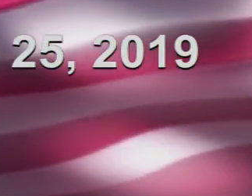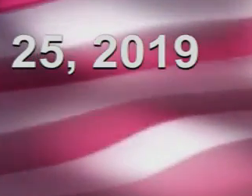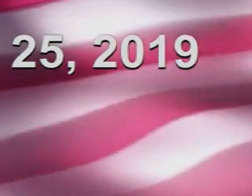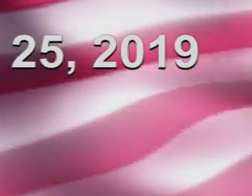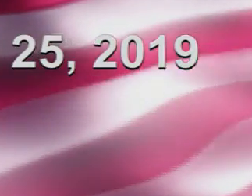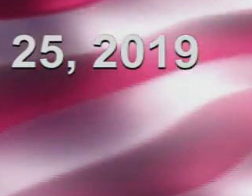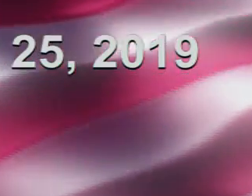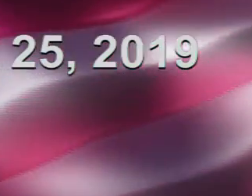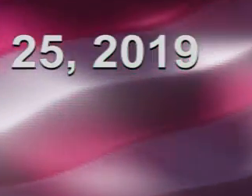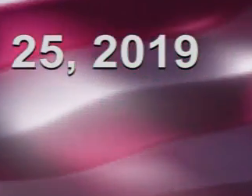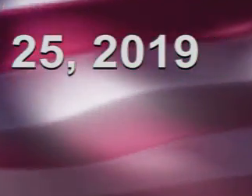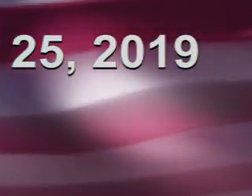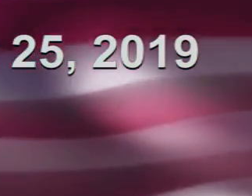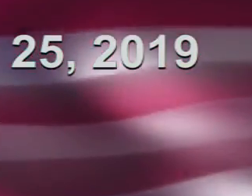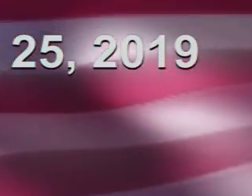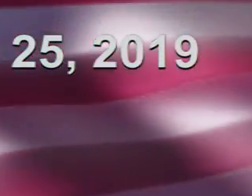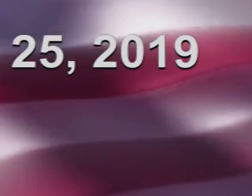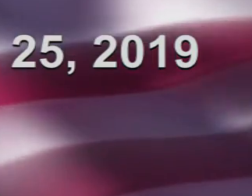Thank Thank